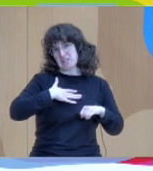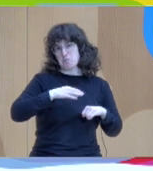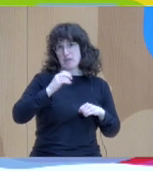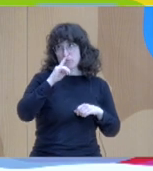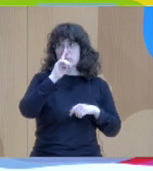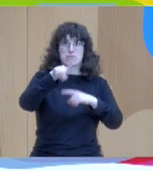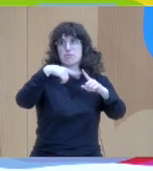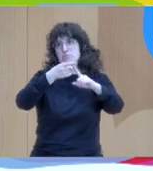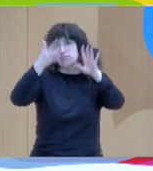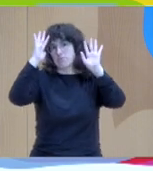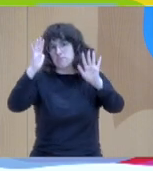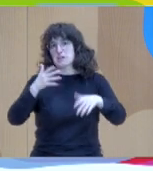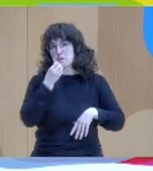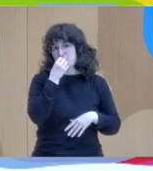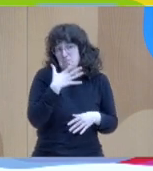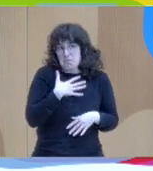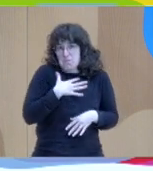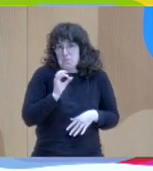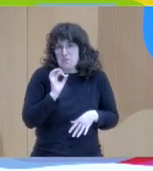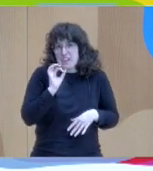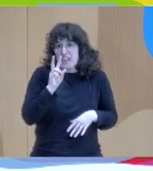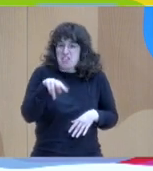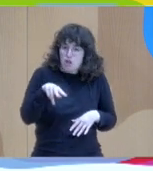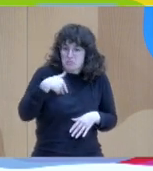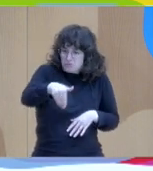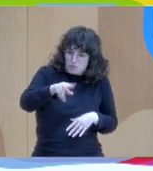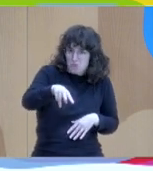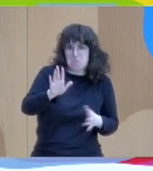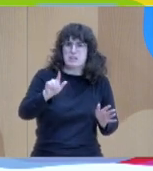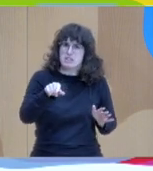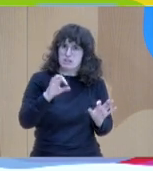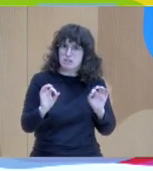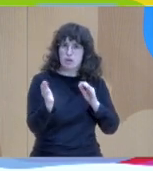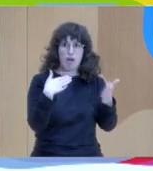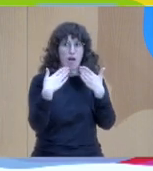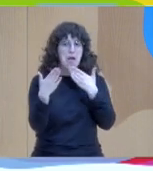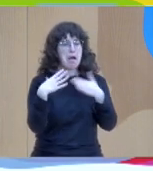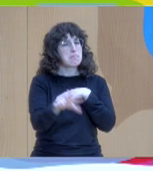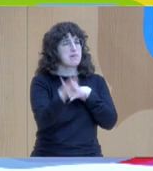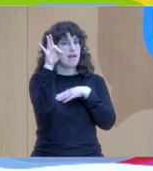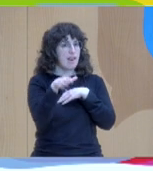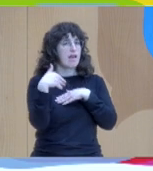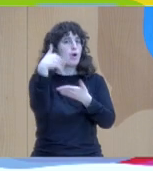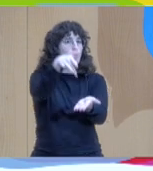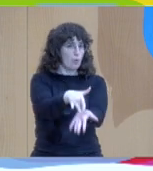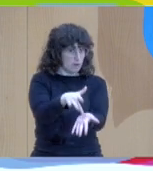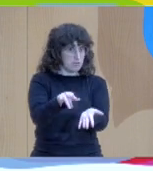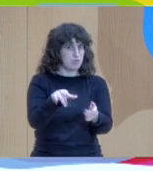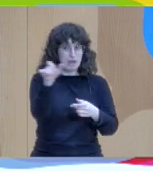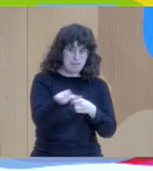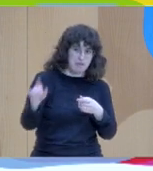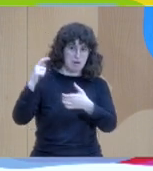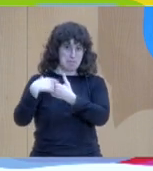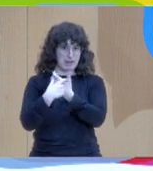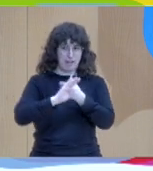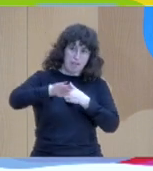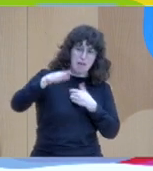you decide together what the time is although you have been in the future you